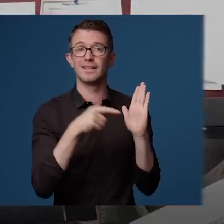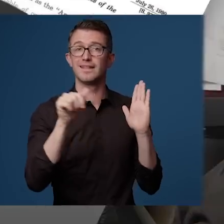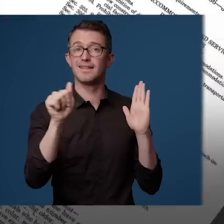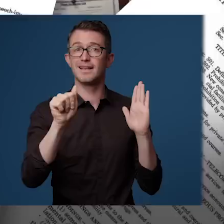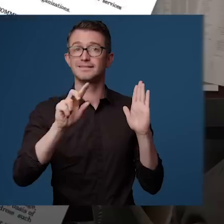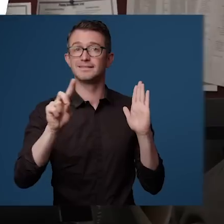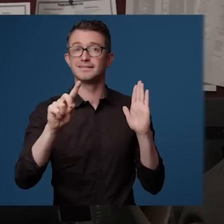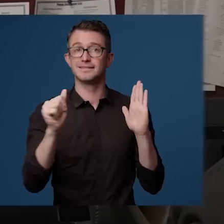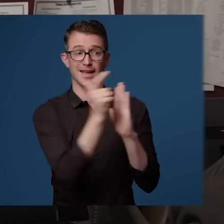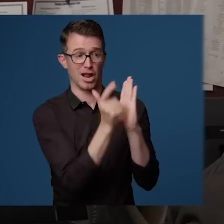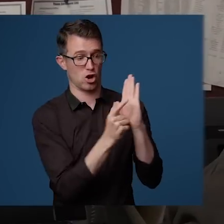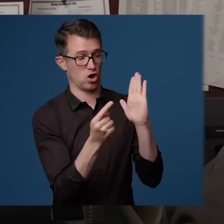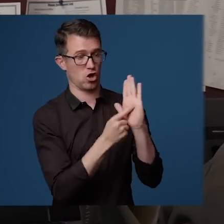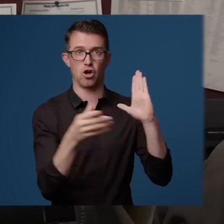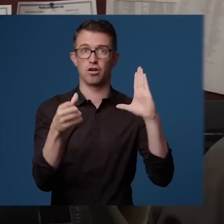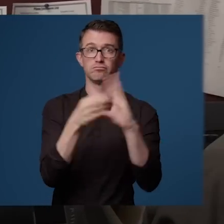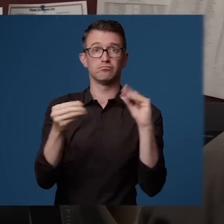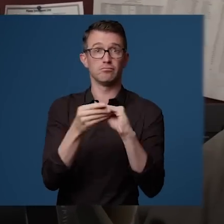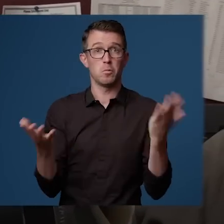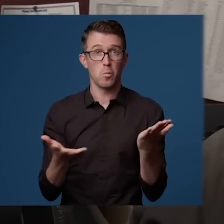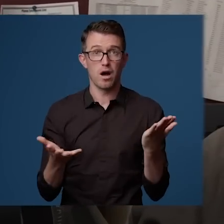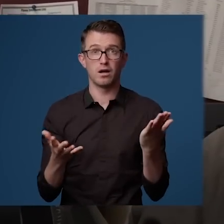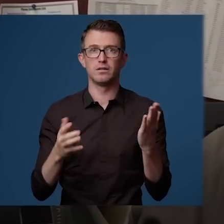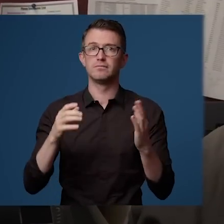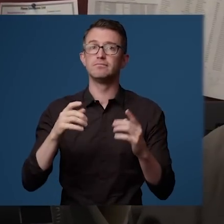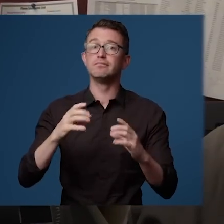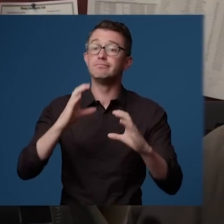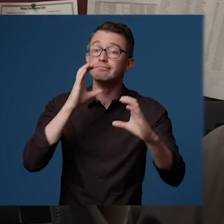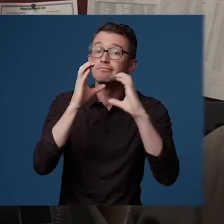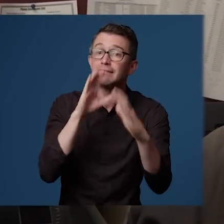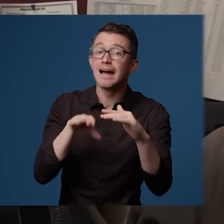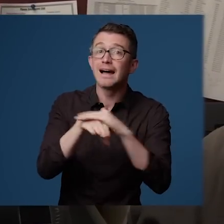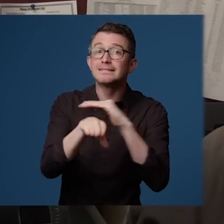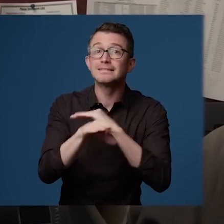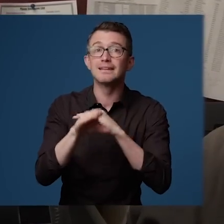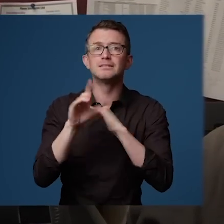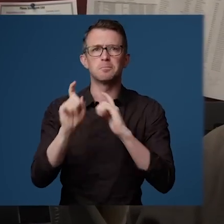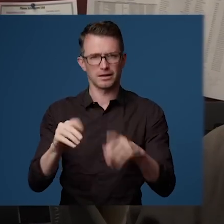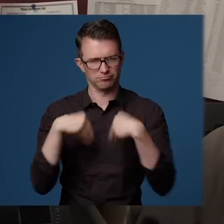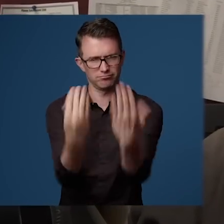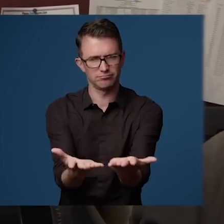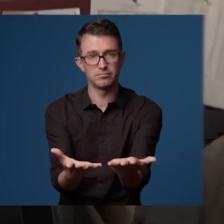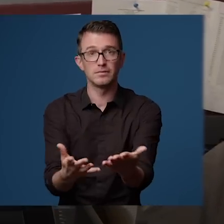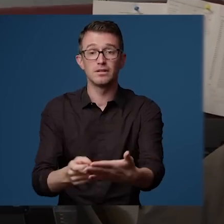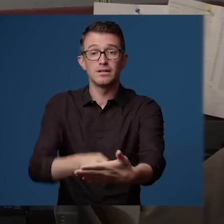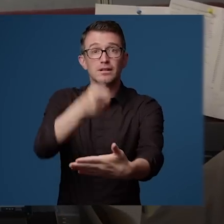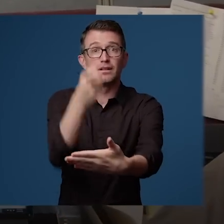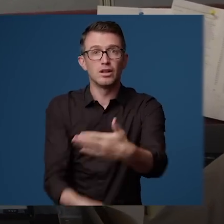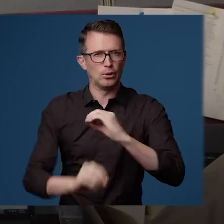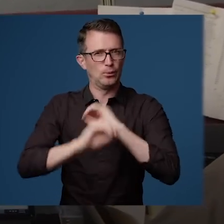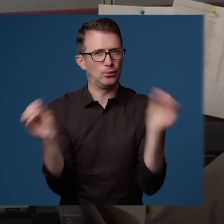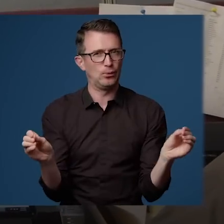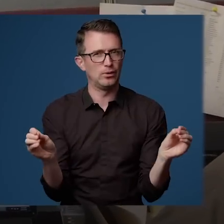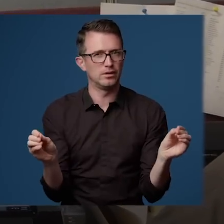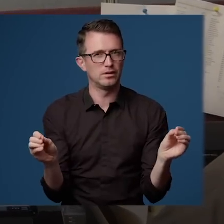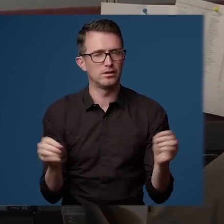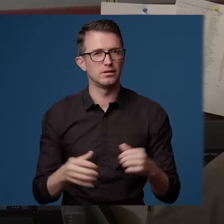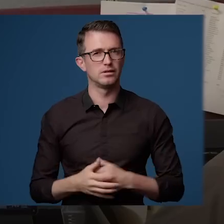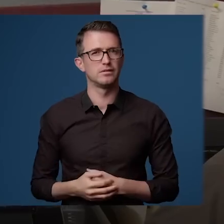The Americans with Disabilities Act specifically says communication access must be provided at no cost to the person with a disability.